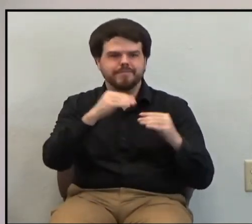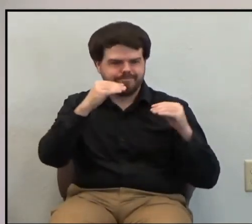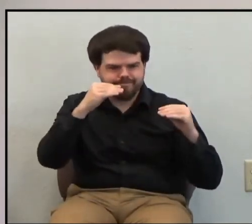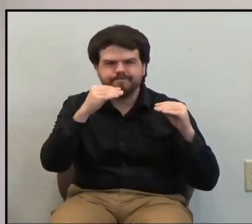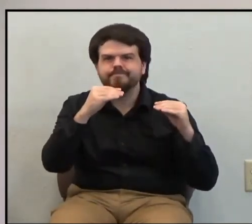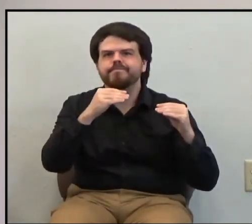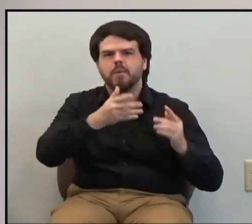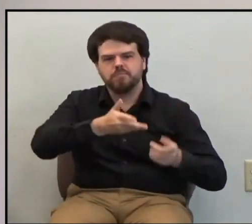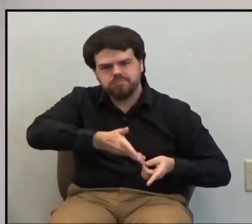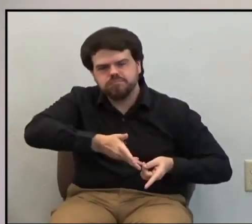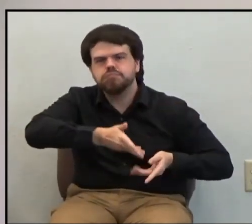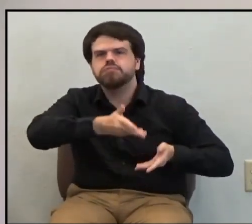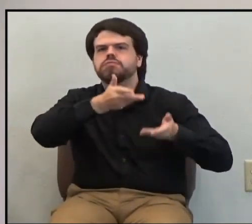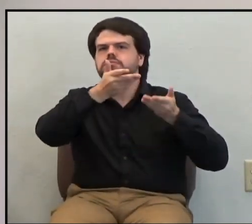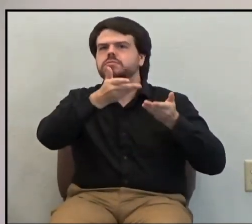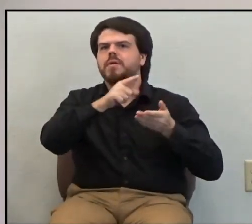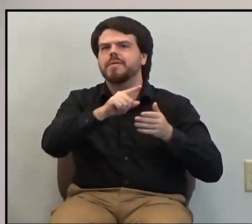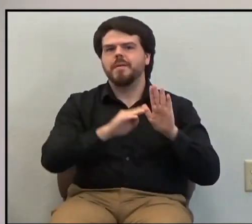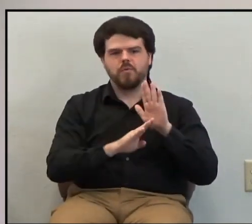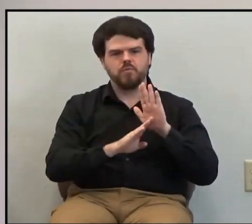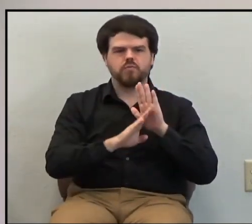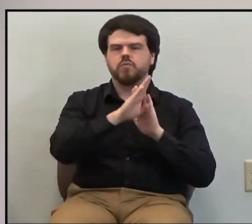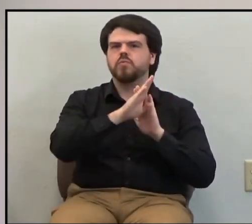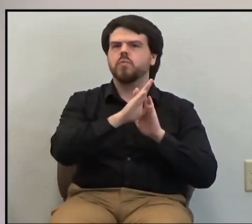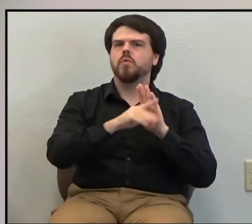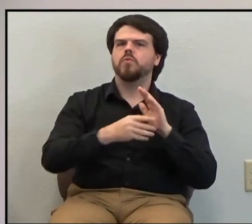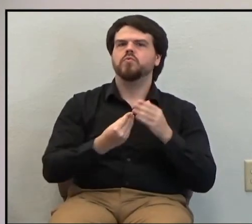in the ways of Christ, we help them grow in Christ.